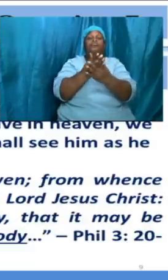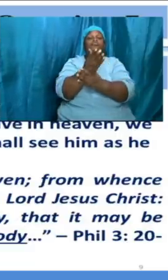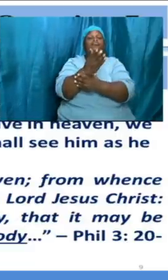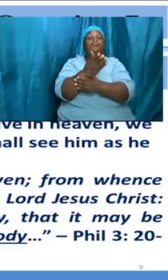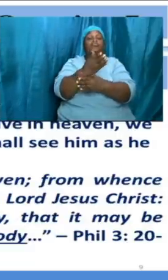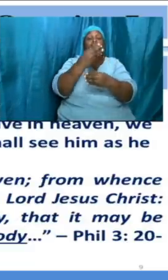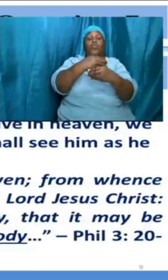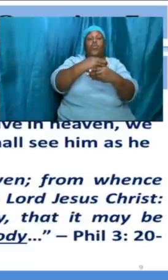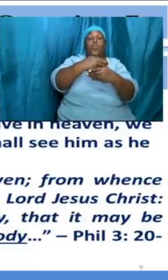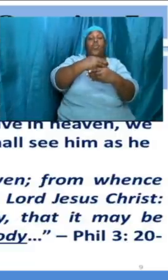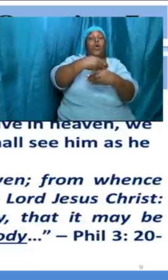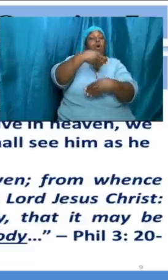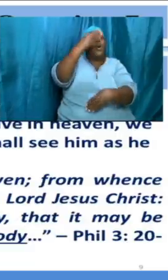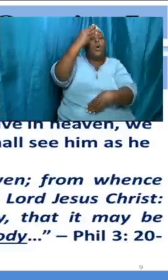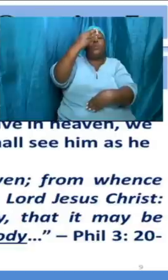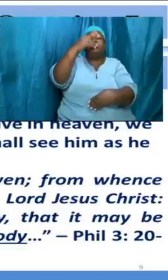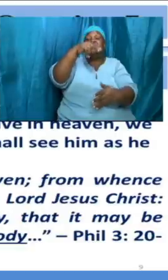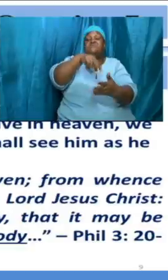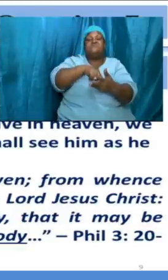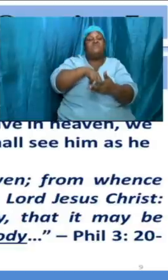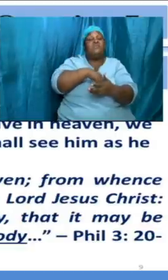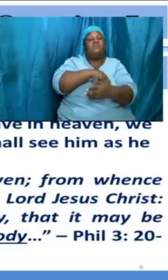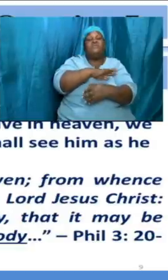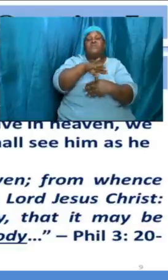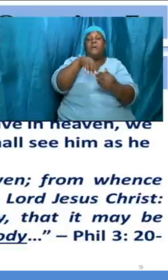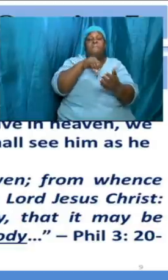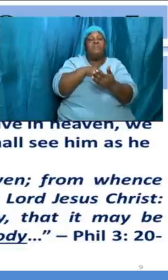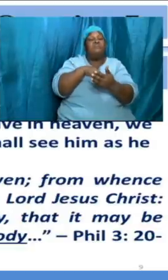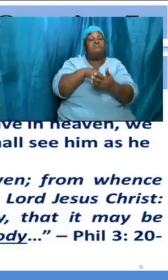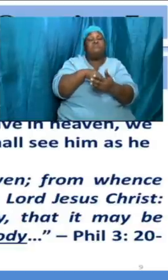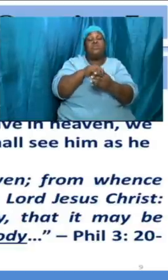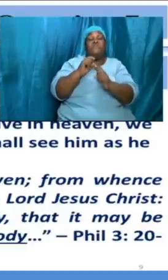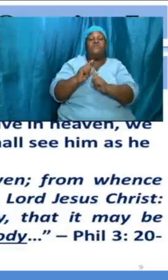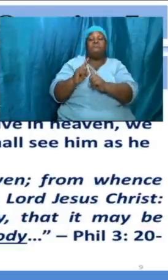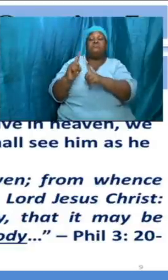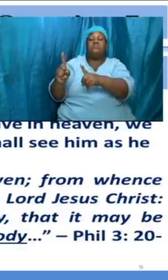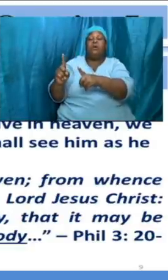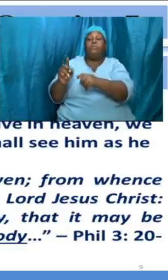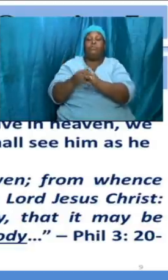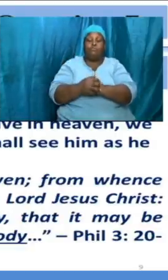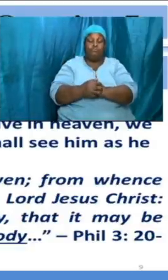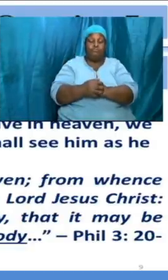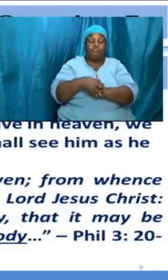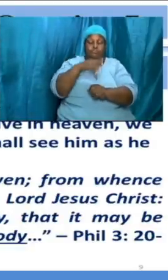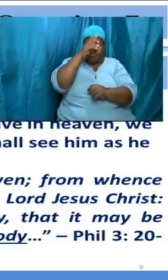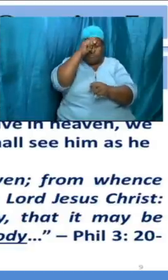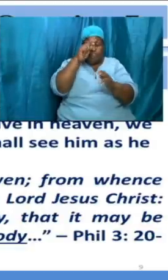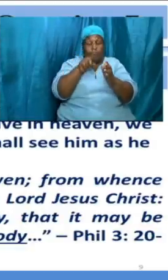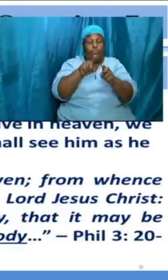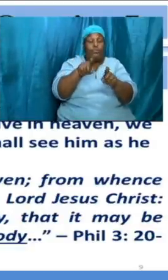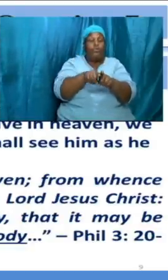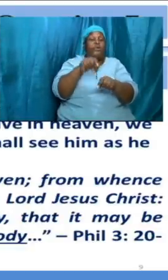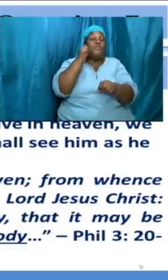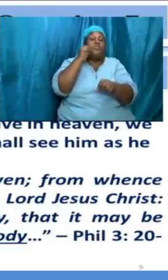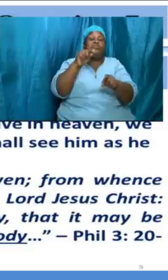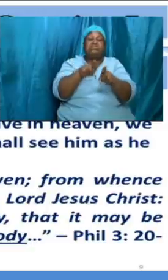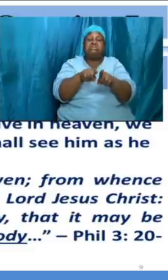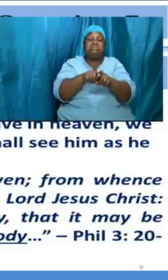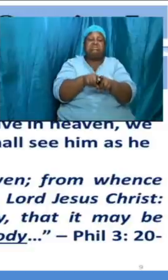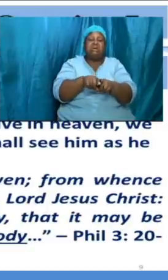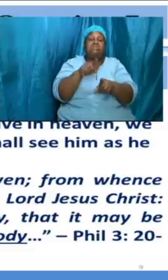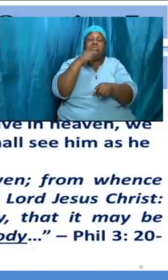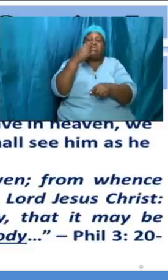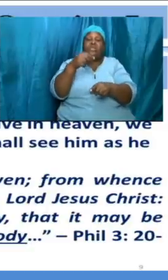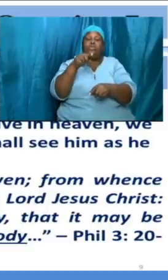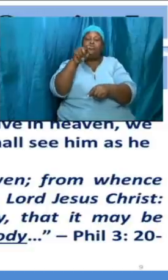and stand in the midst of the people brothers and sisters saints of god i am submitting to you that this is